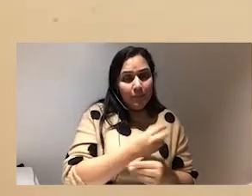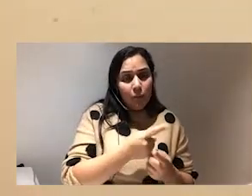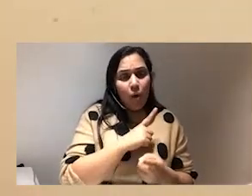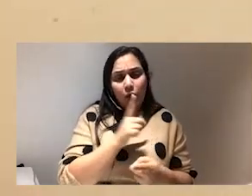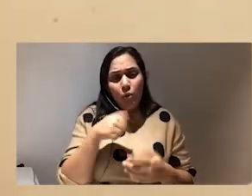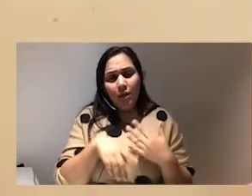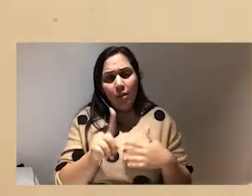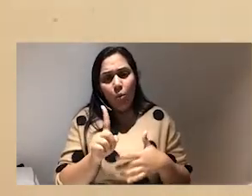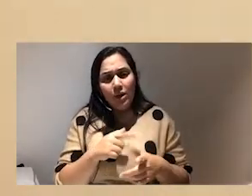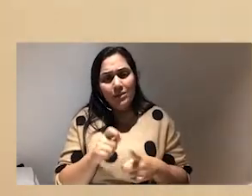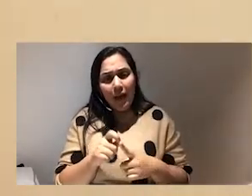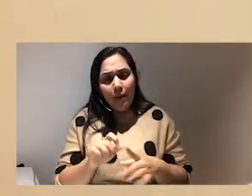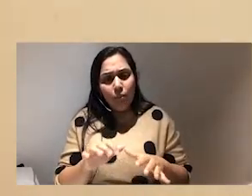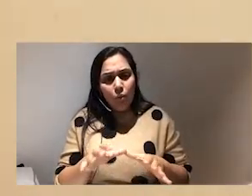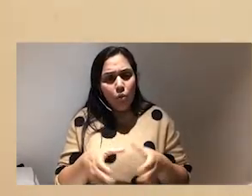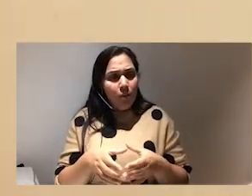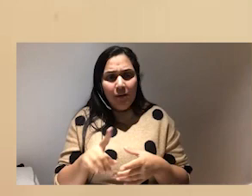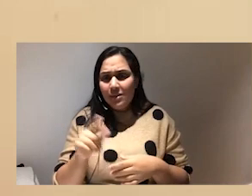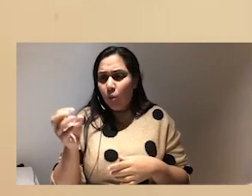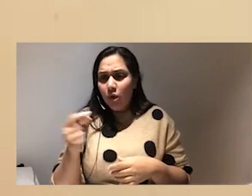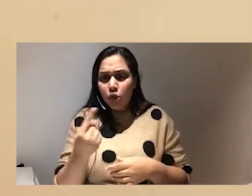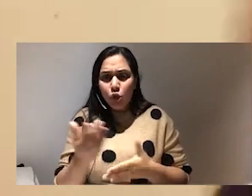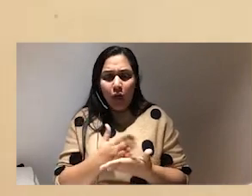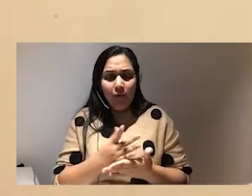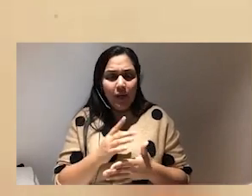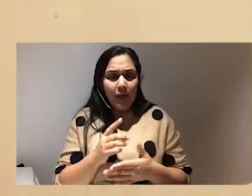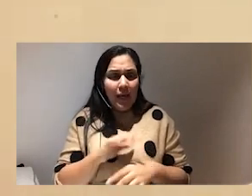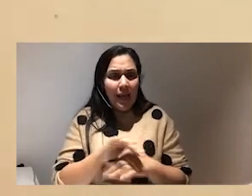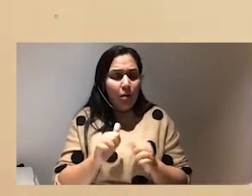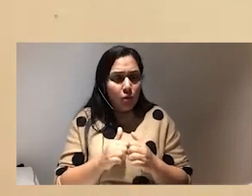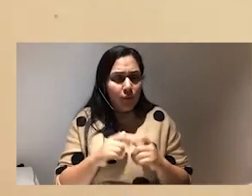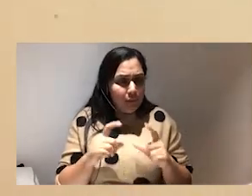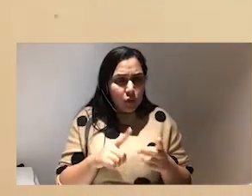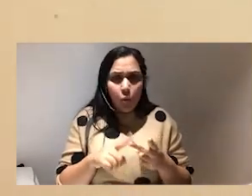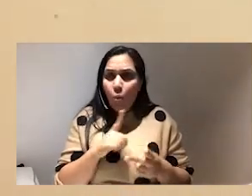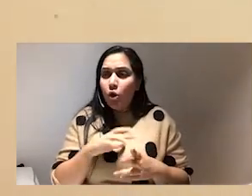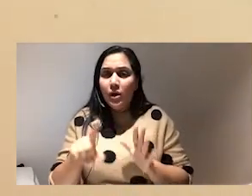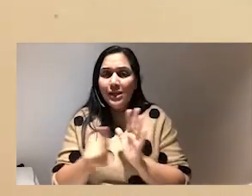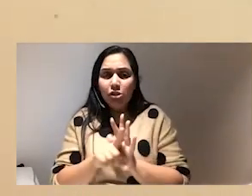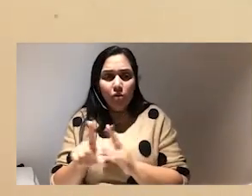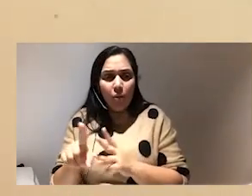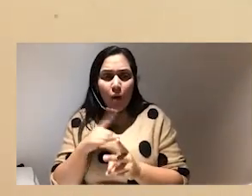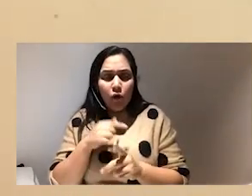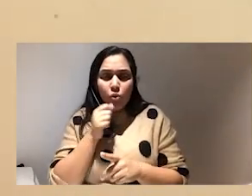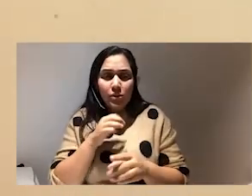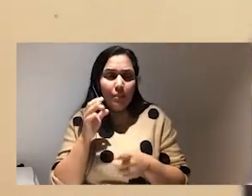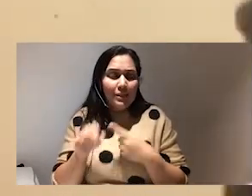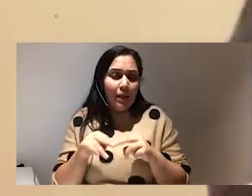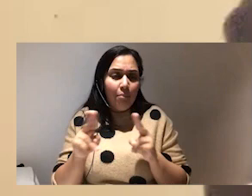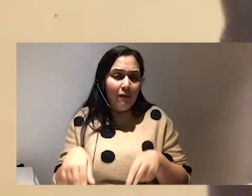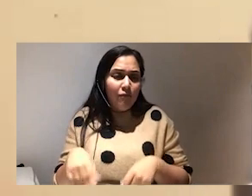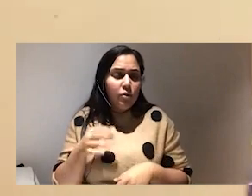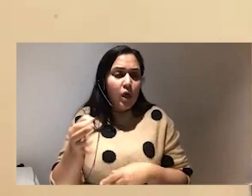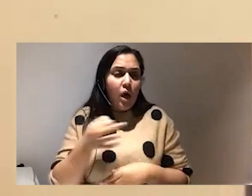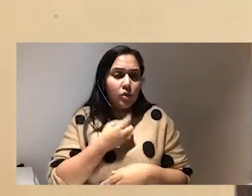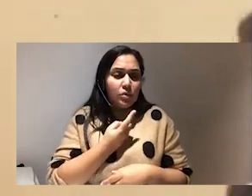group if someone's sharing inappropriate images why are you on instagram why are you using certain platforms for just ask yourself why there's a